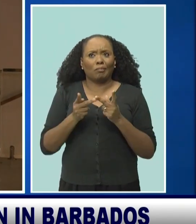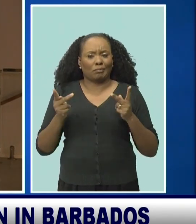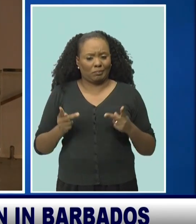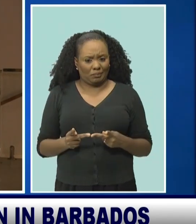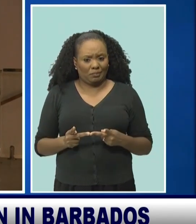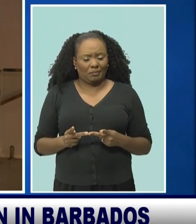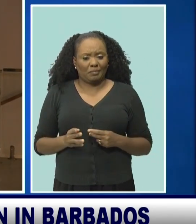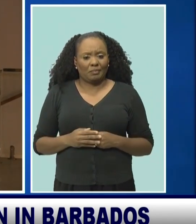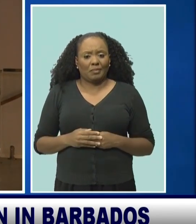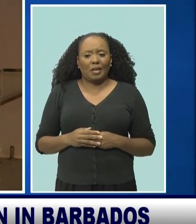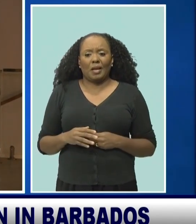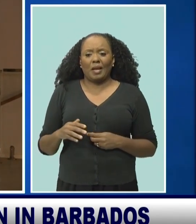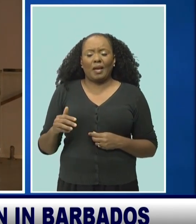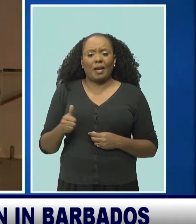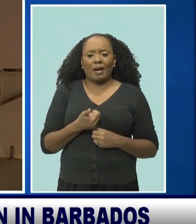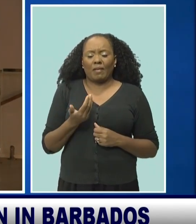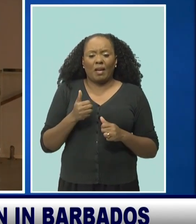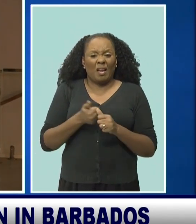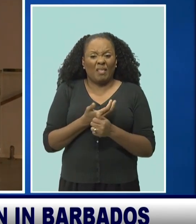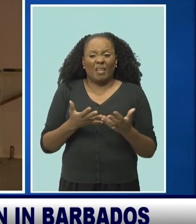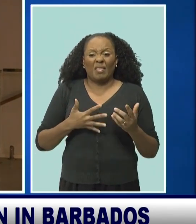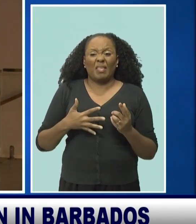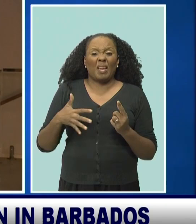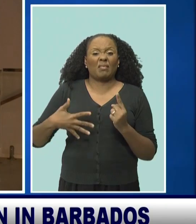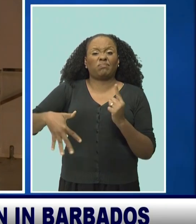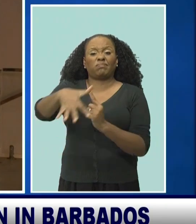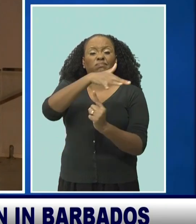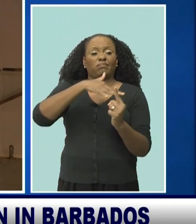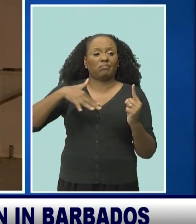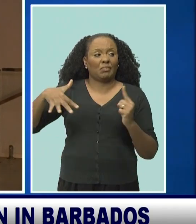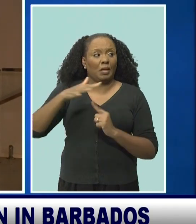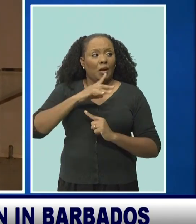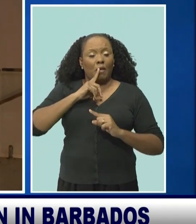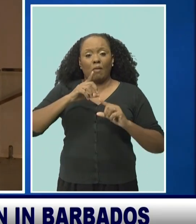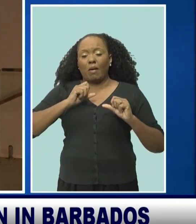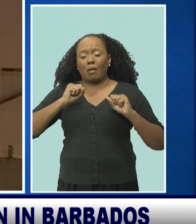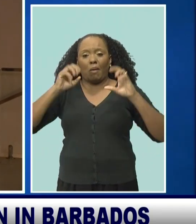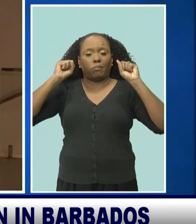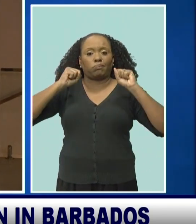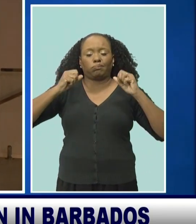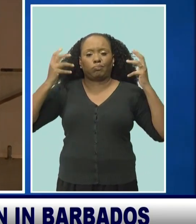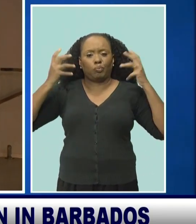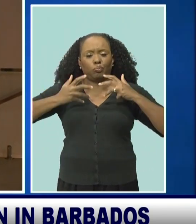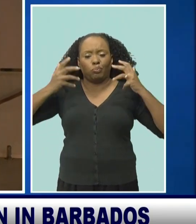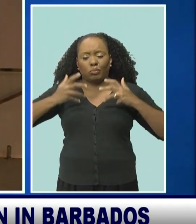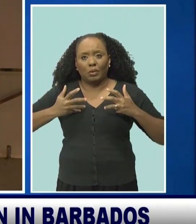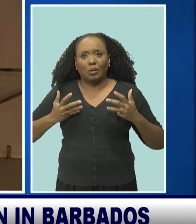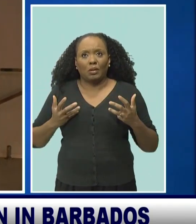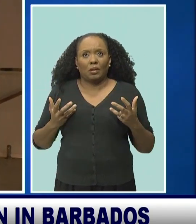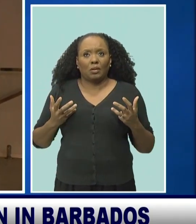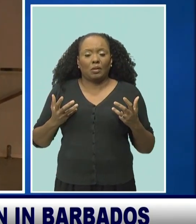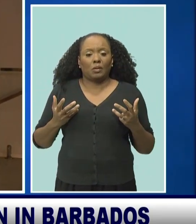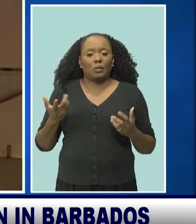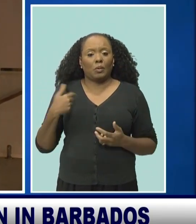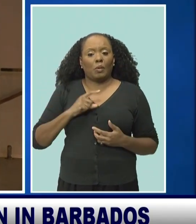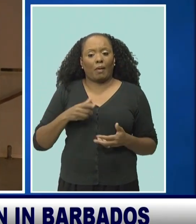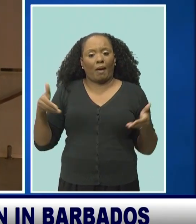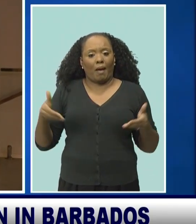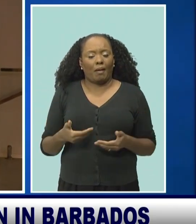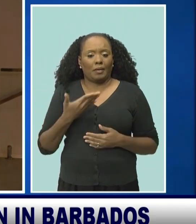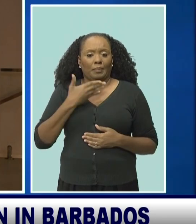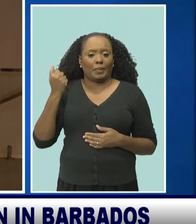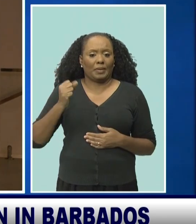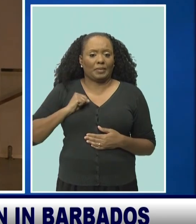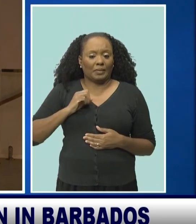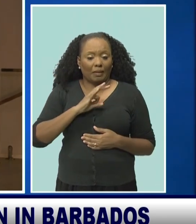whole atmosphere, as you'll see in the evening, is stunning what we've done by recruiting the very best staff.